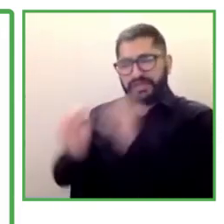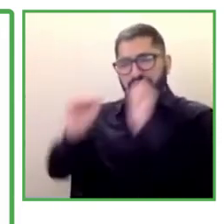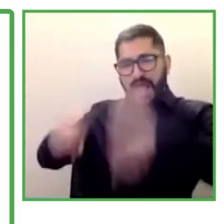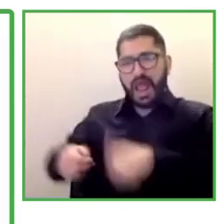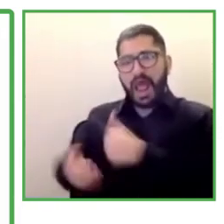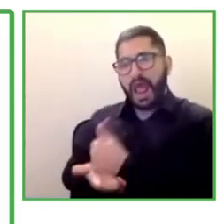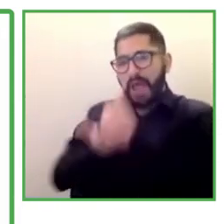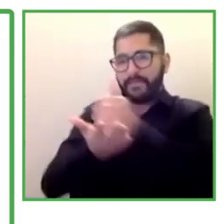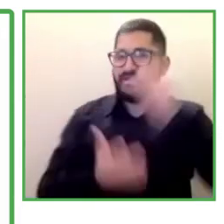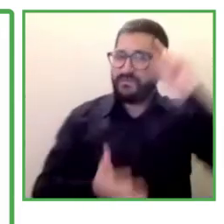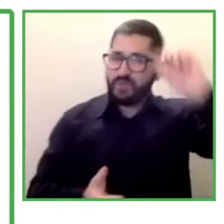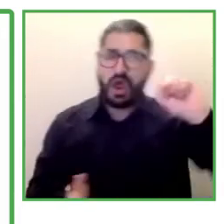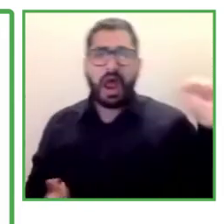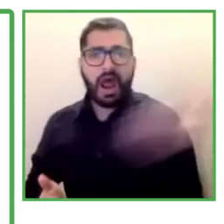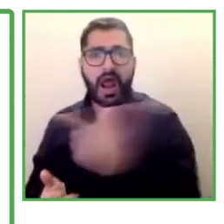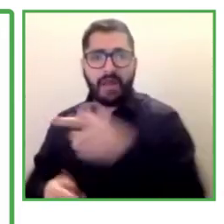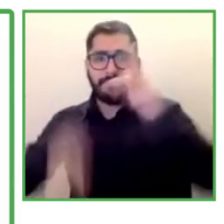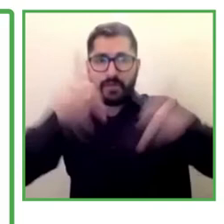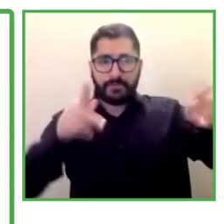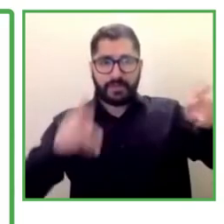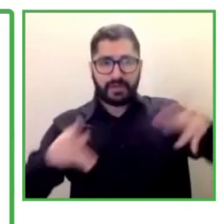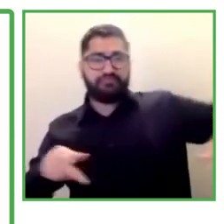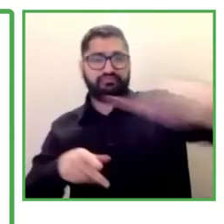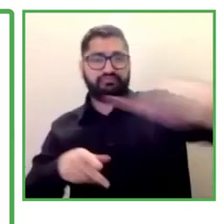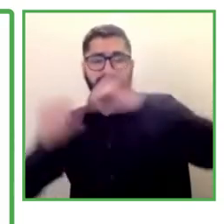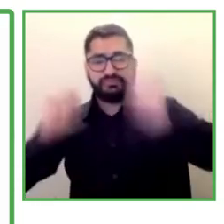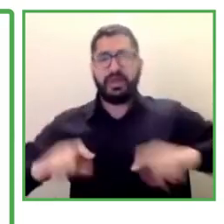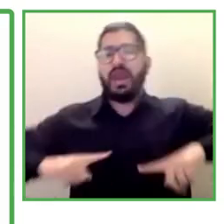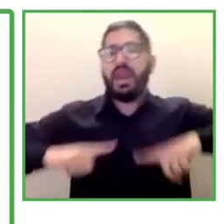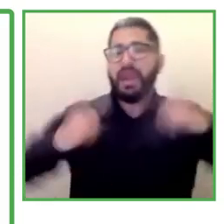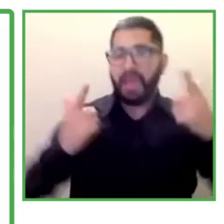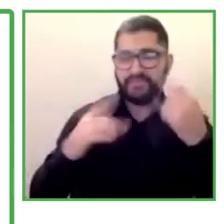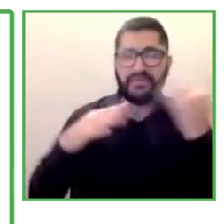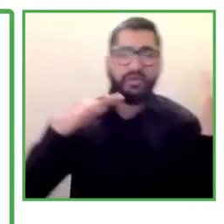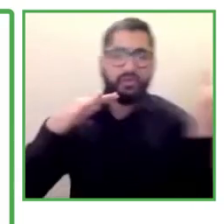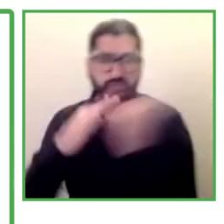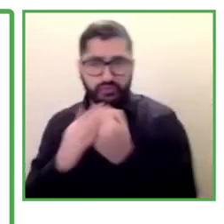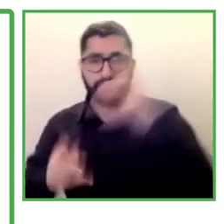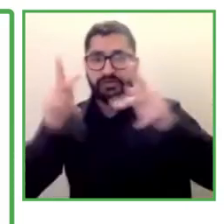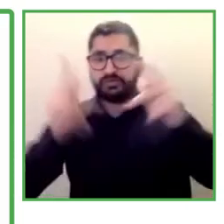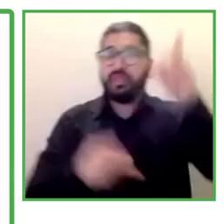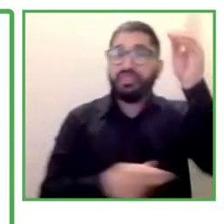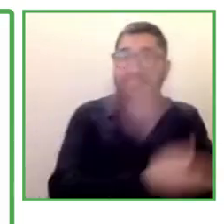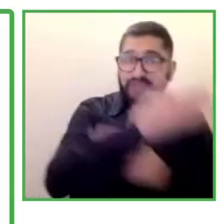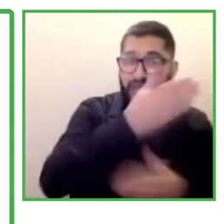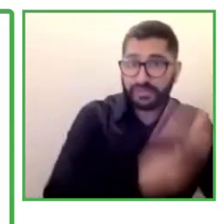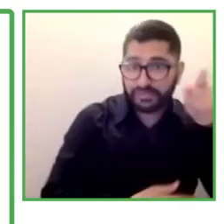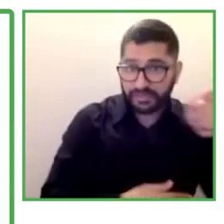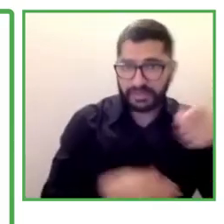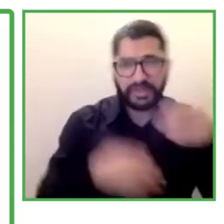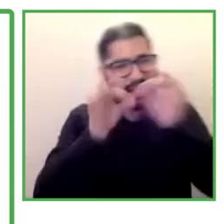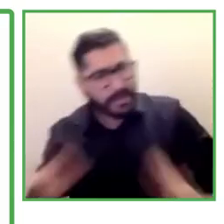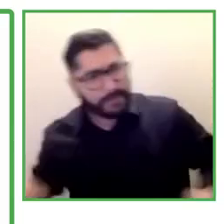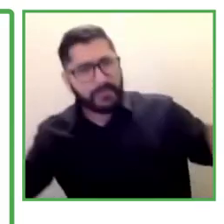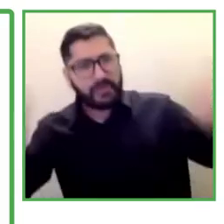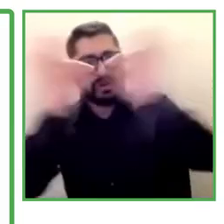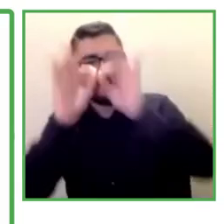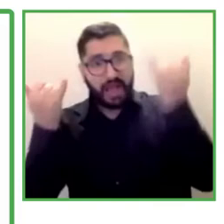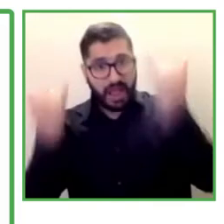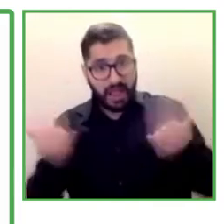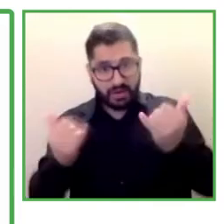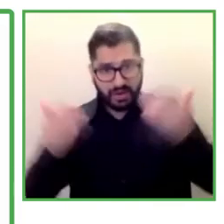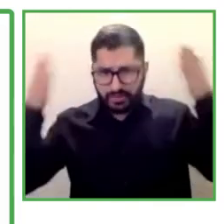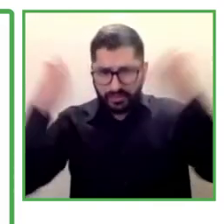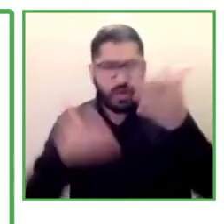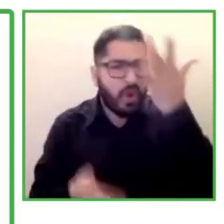conditions of life and inclusion of people with disabilities. This is very important in the current context because the